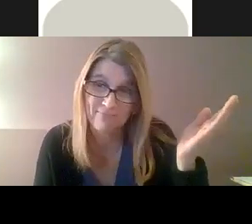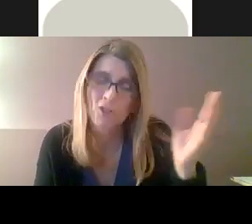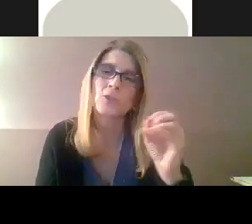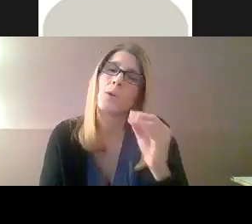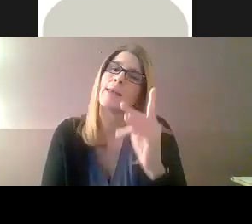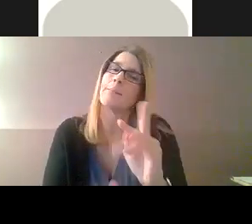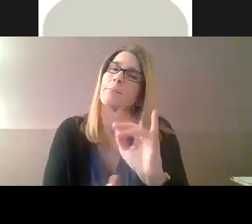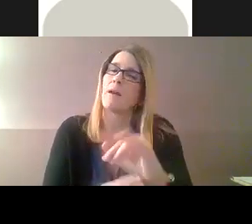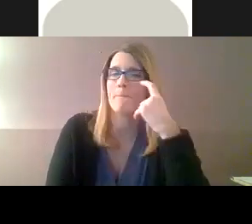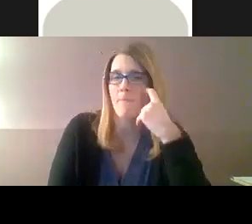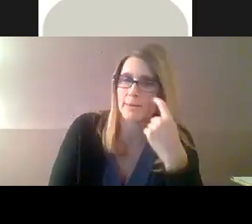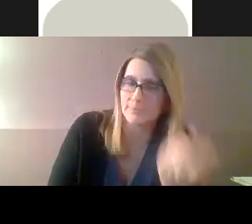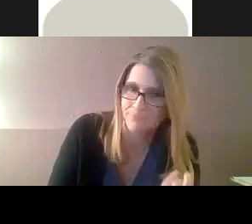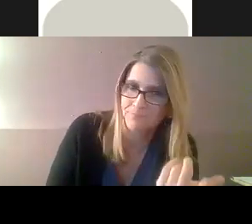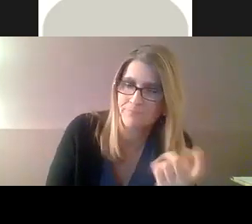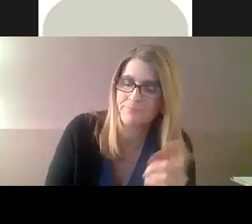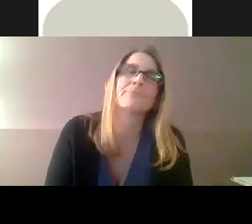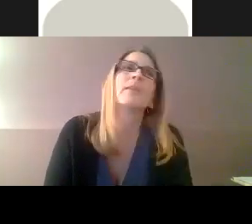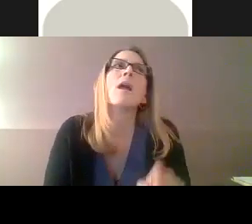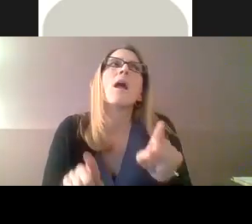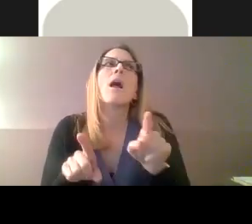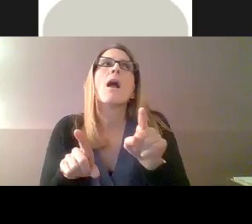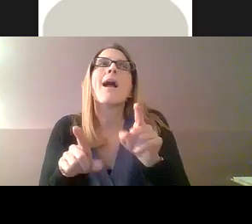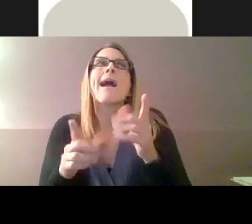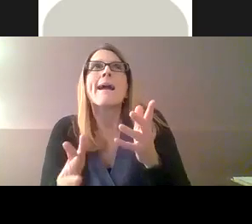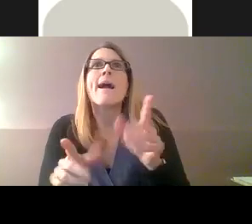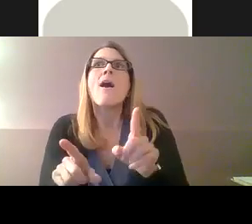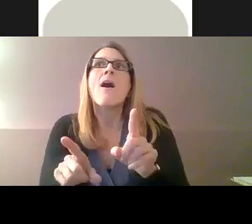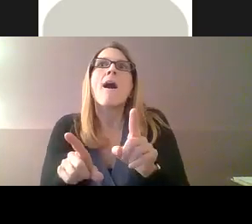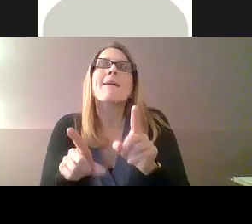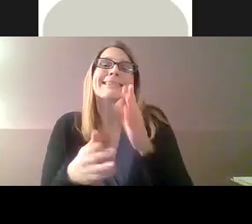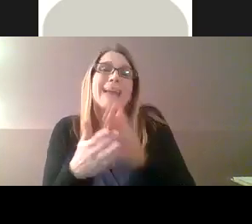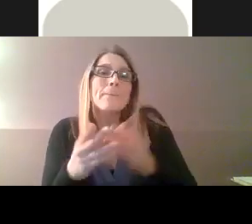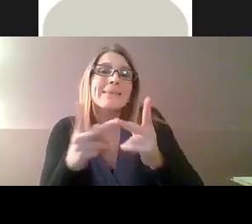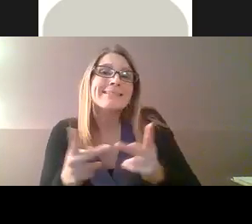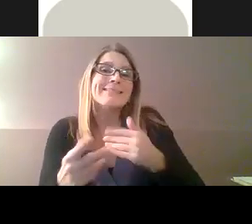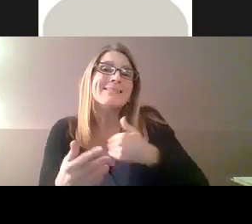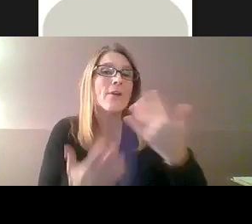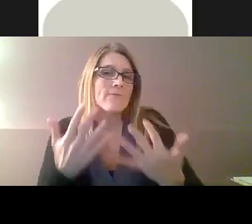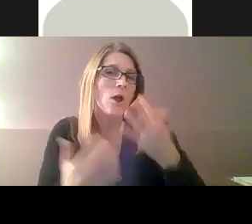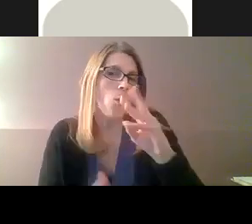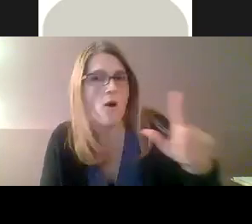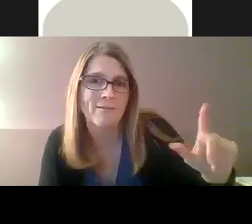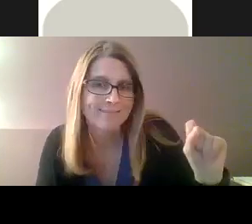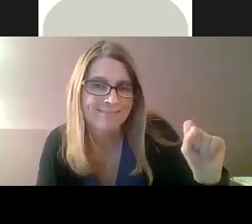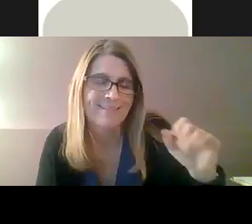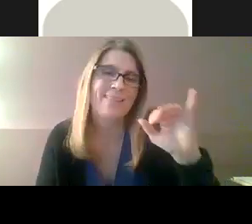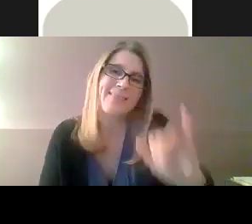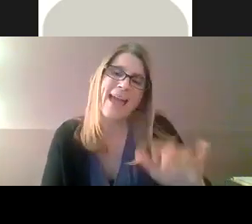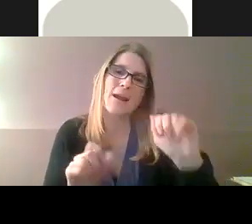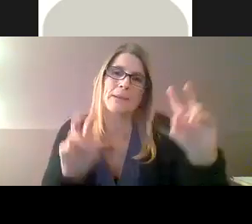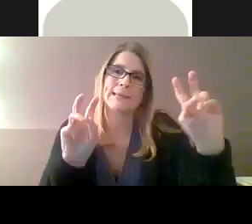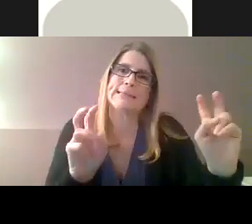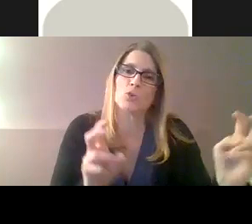And just like Bett had mentioned early in the presentation, too, as well, this would be something that could be provided for individuals